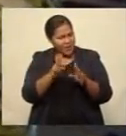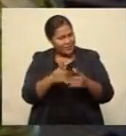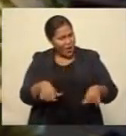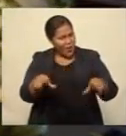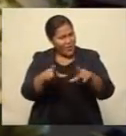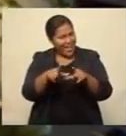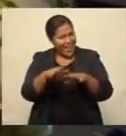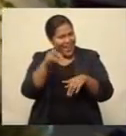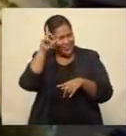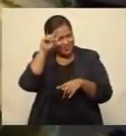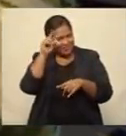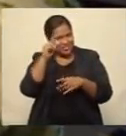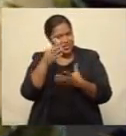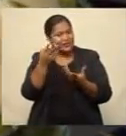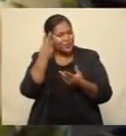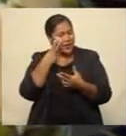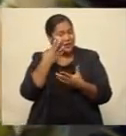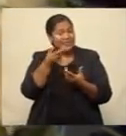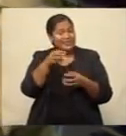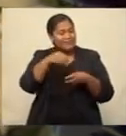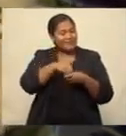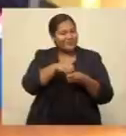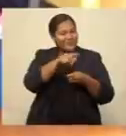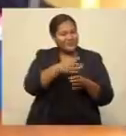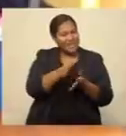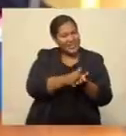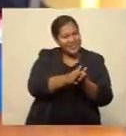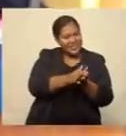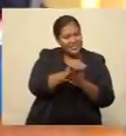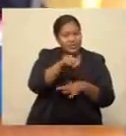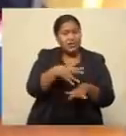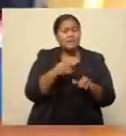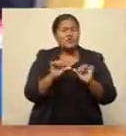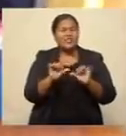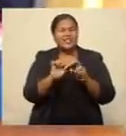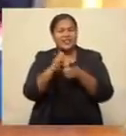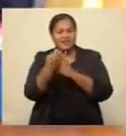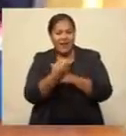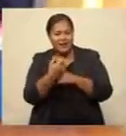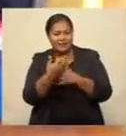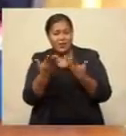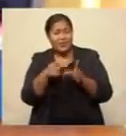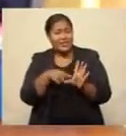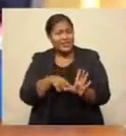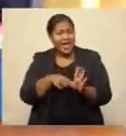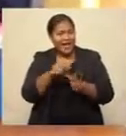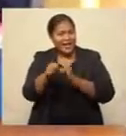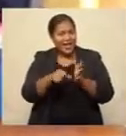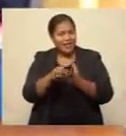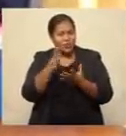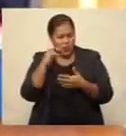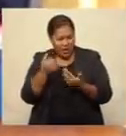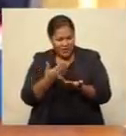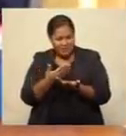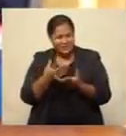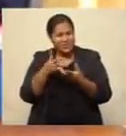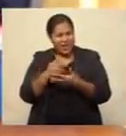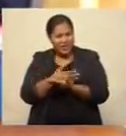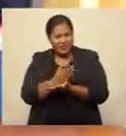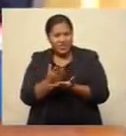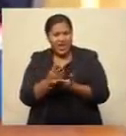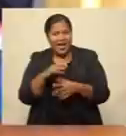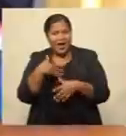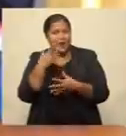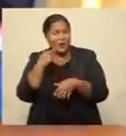field. The 47-year-old says the passion to protect the environment ignited at a young age when she accompanied her aunts on fishing